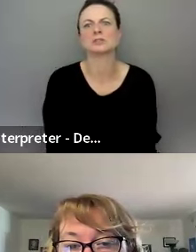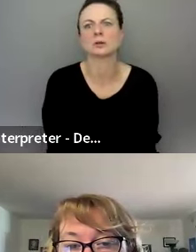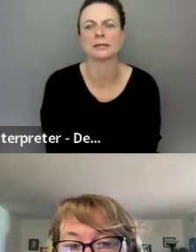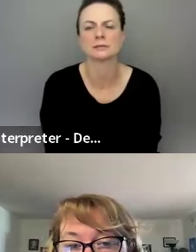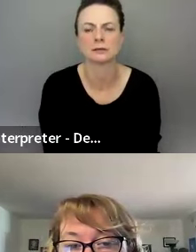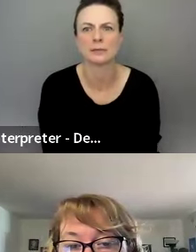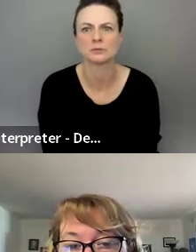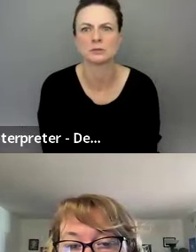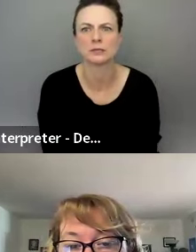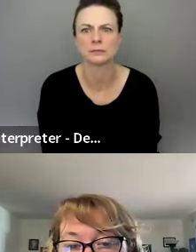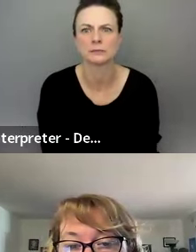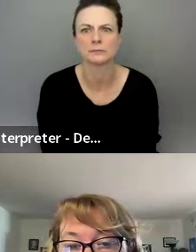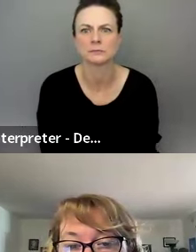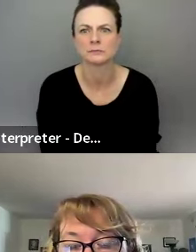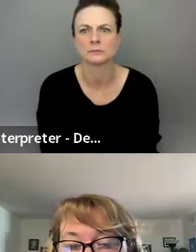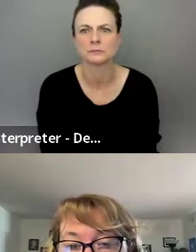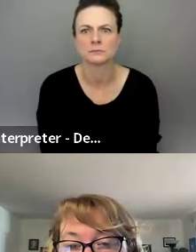Rob's saying, sure. Yes, absolutely.